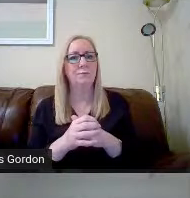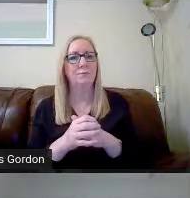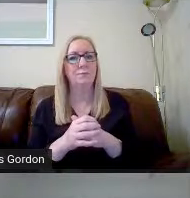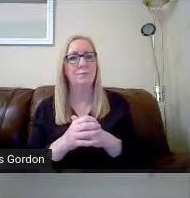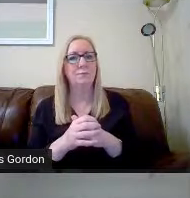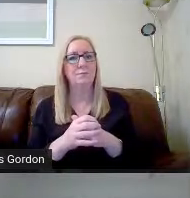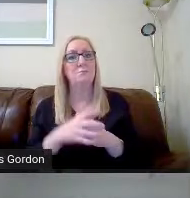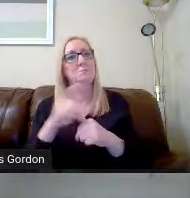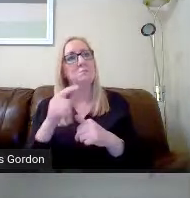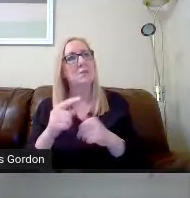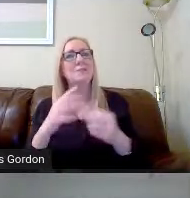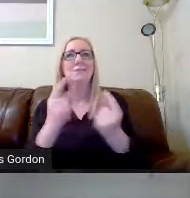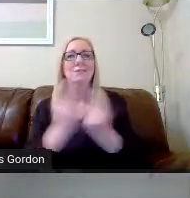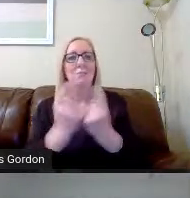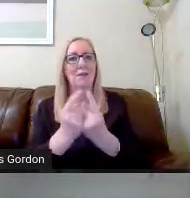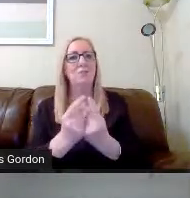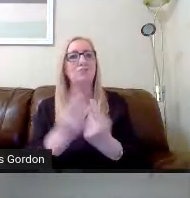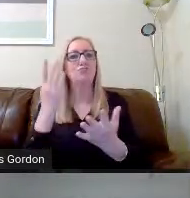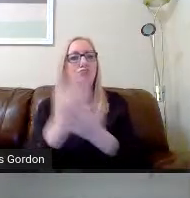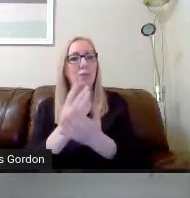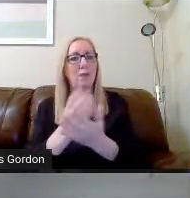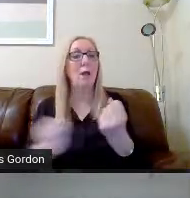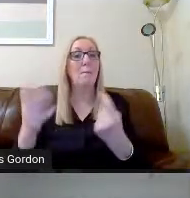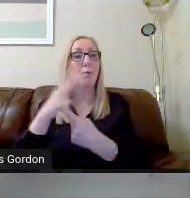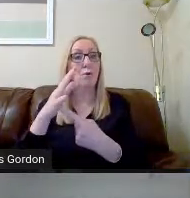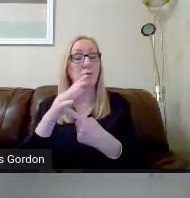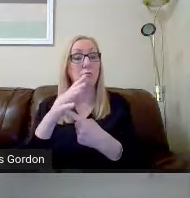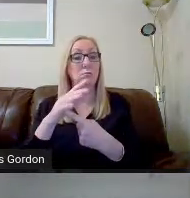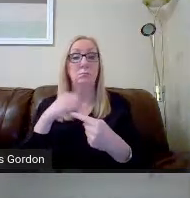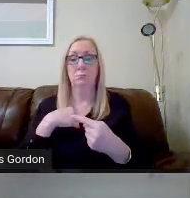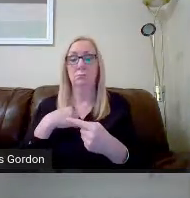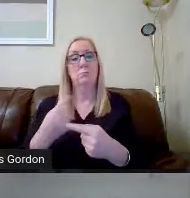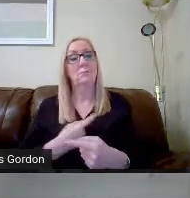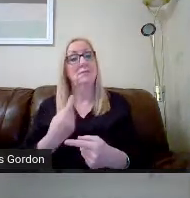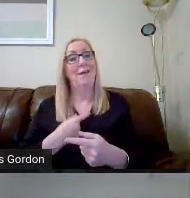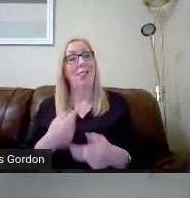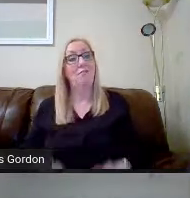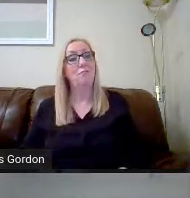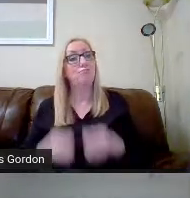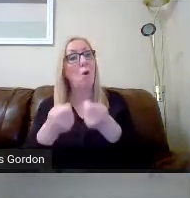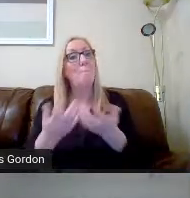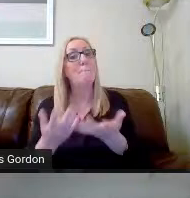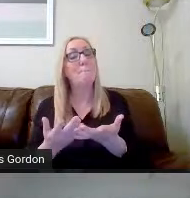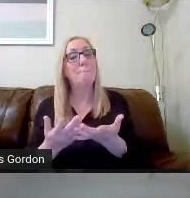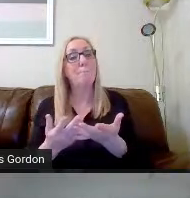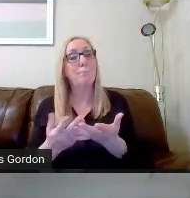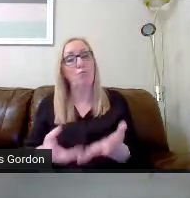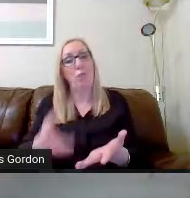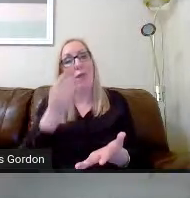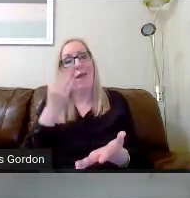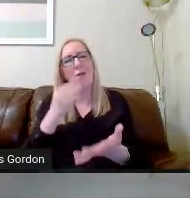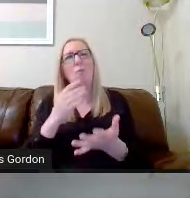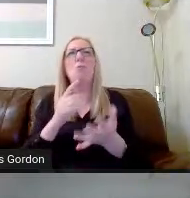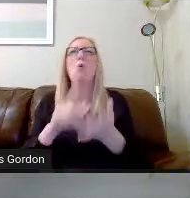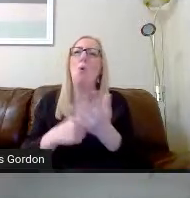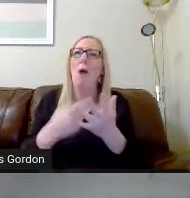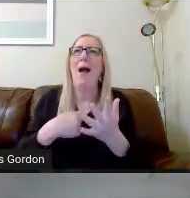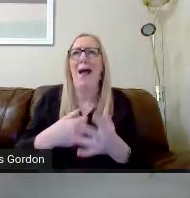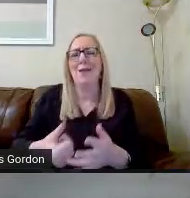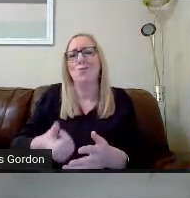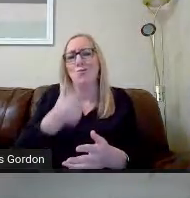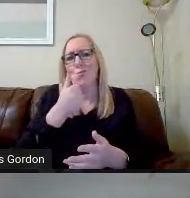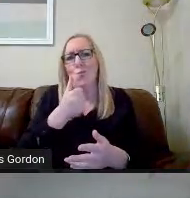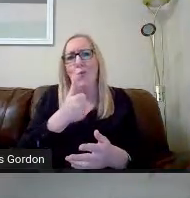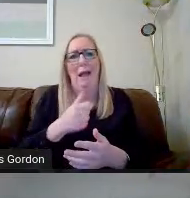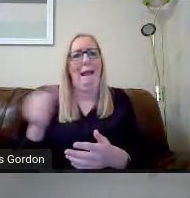obviously is very, very important. I was brought up to learn or to know that you have to work